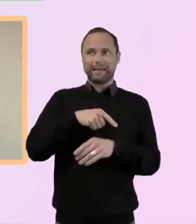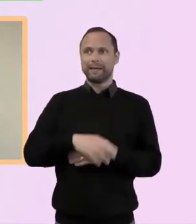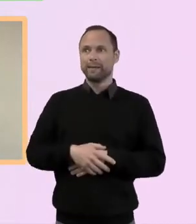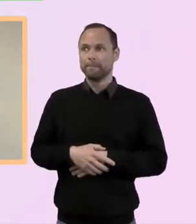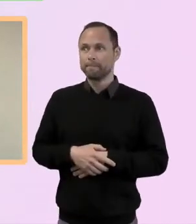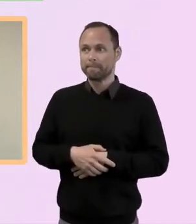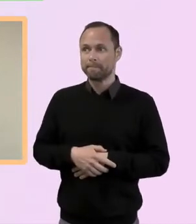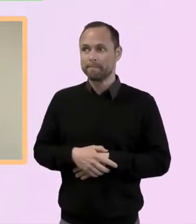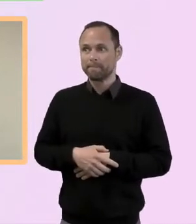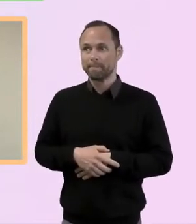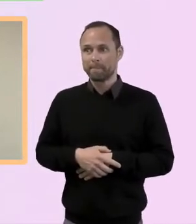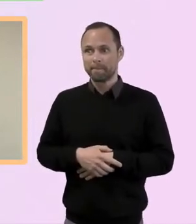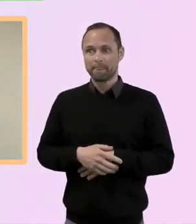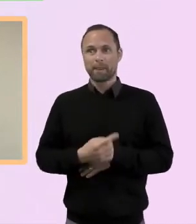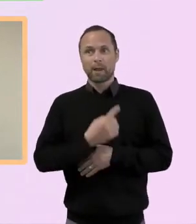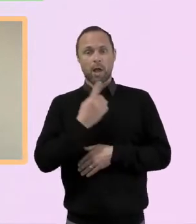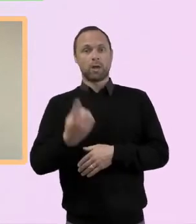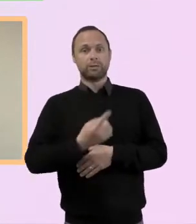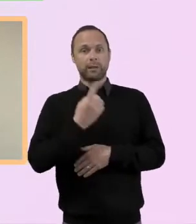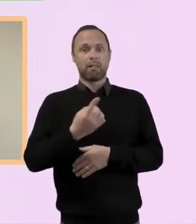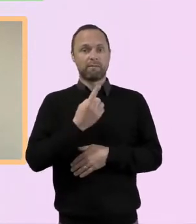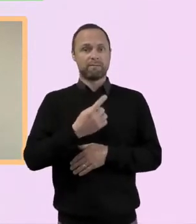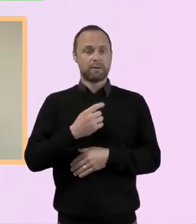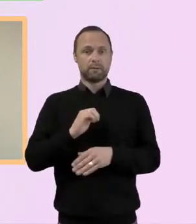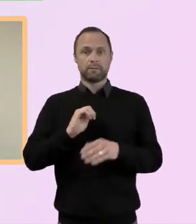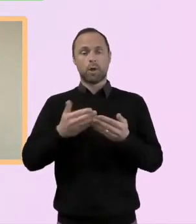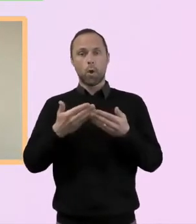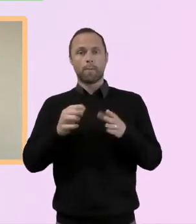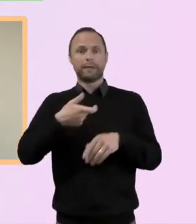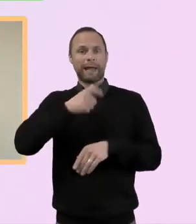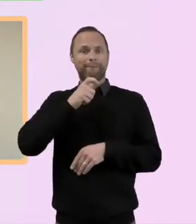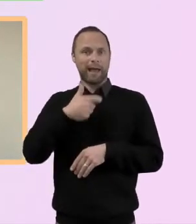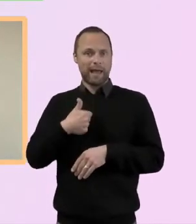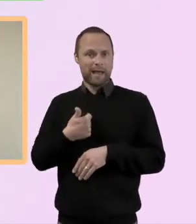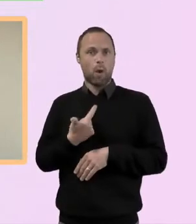garden on a new housing estate. So let's watch the videos.